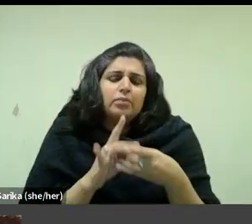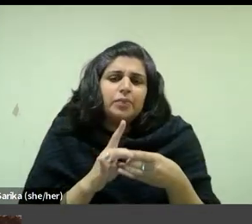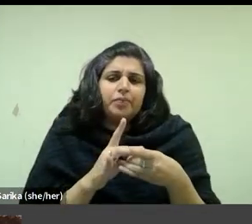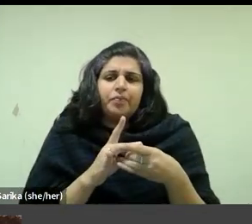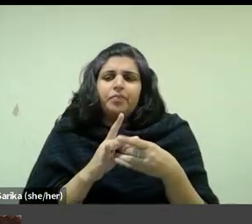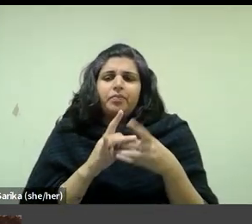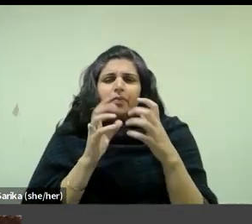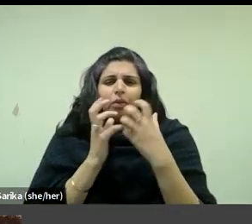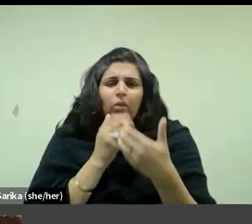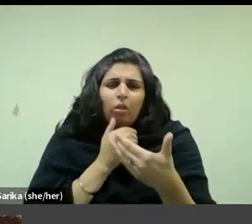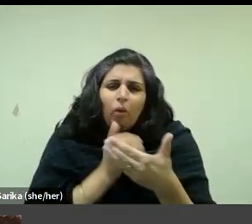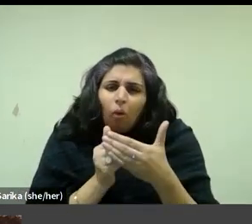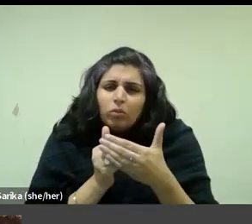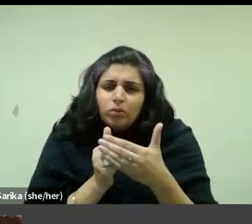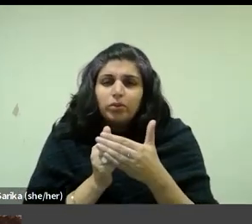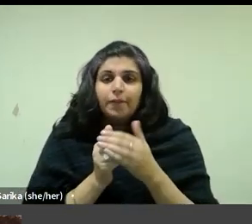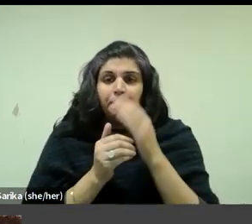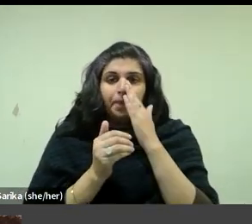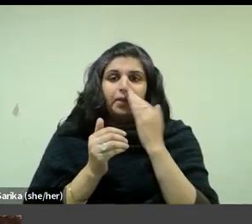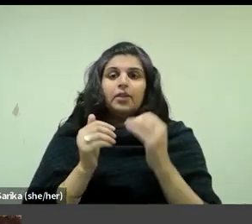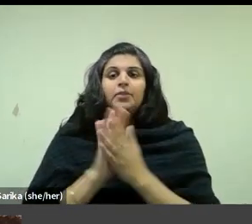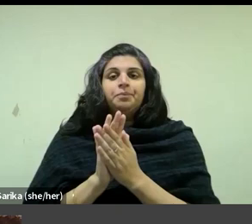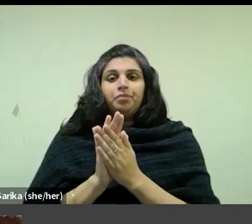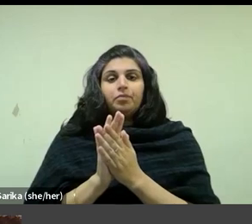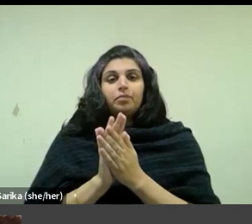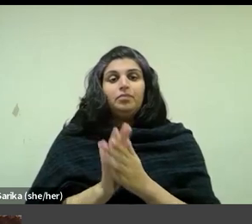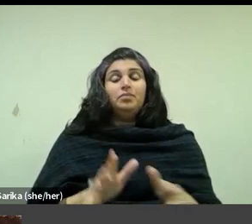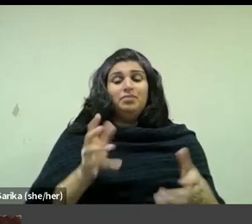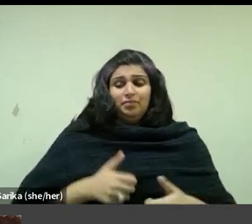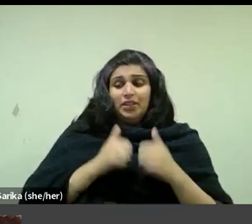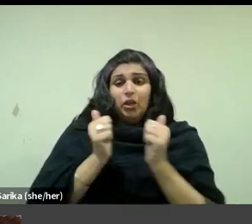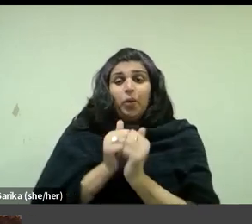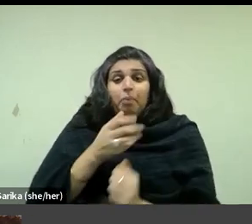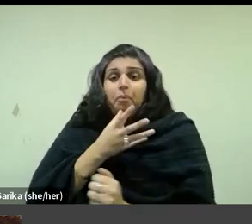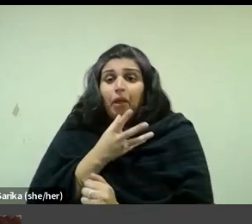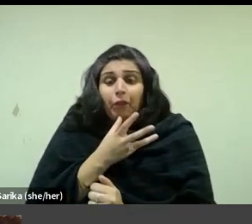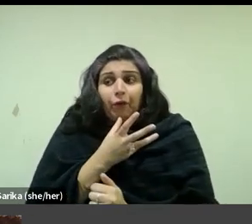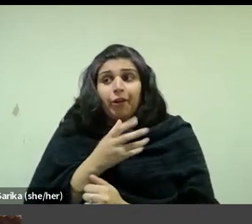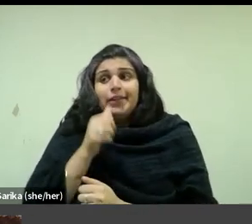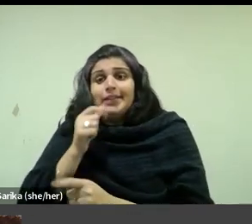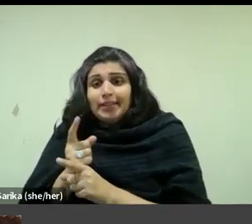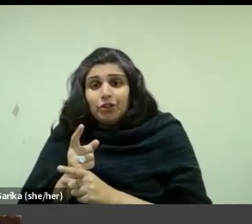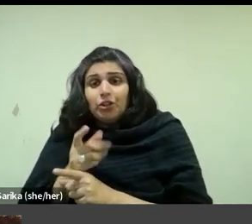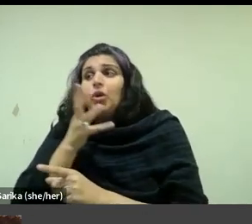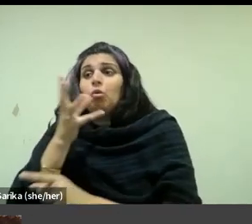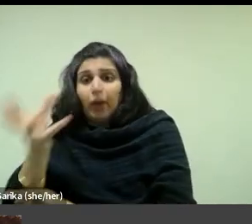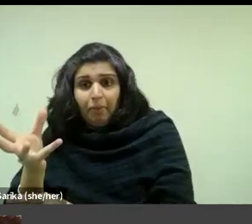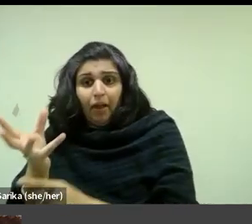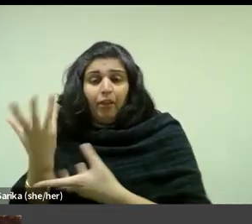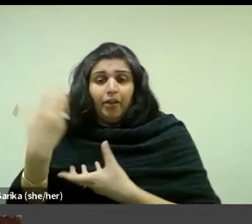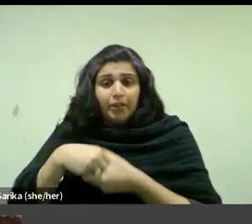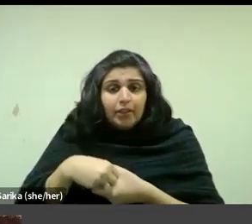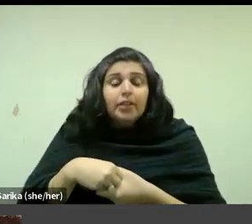portrayal of his mother's mother's sisters and grandmother's bedrooms, even as contemporary codes of spatial